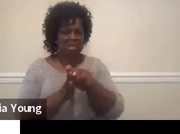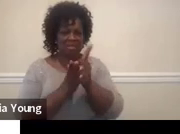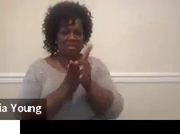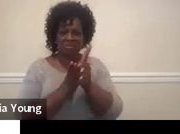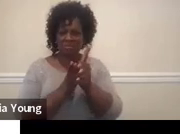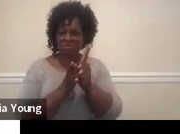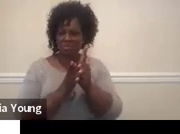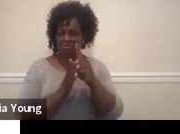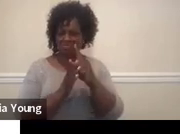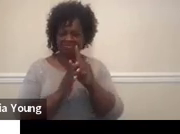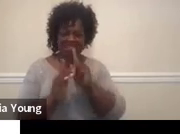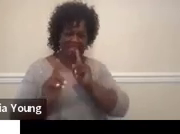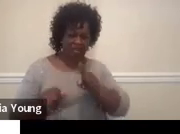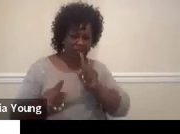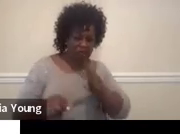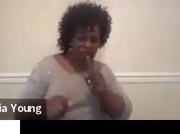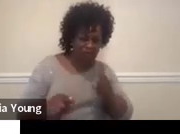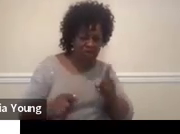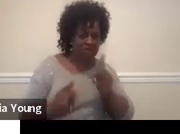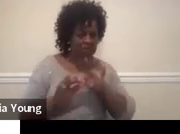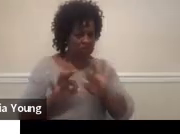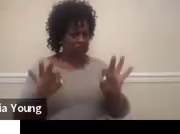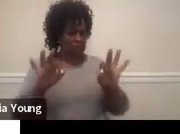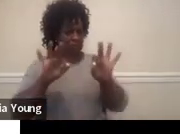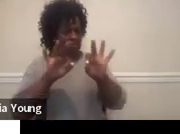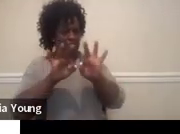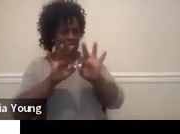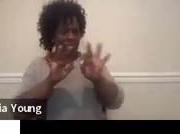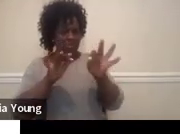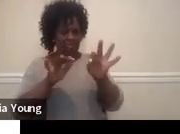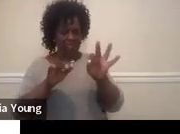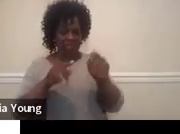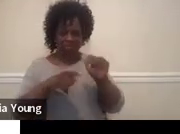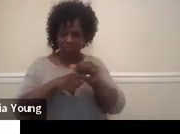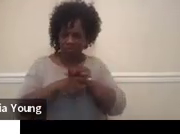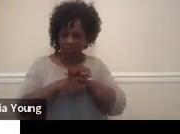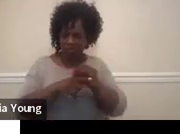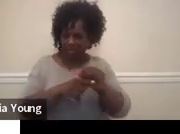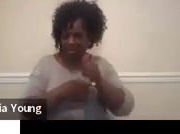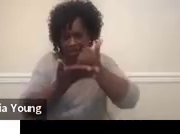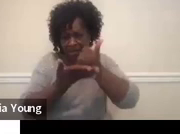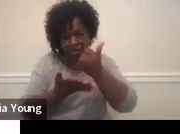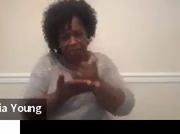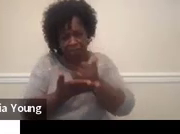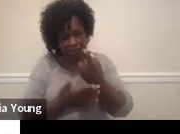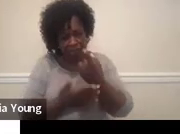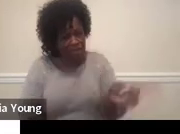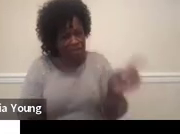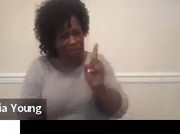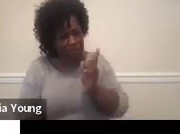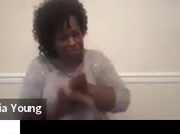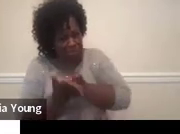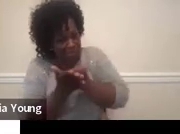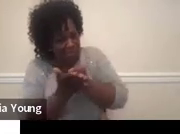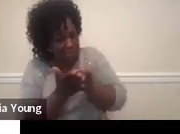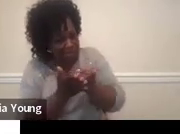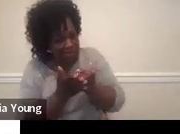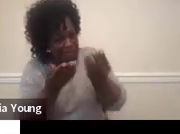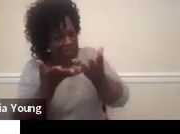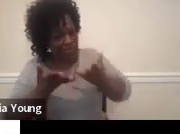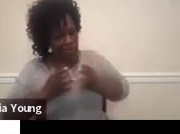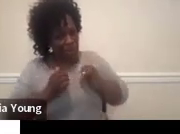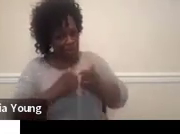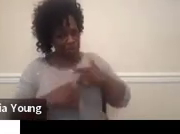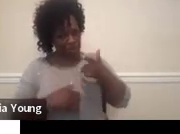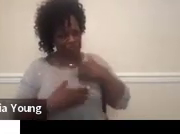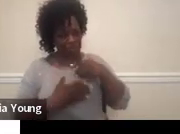because we really want the PD that we do with you guys to be helpful. So please be honest, um,